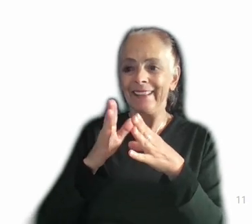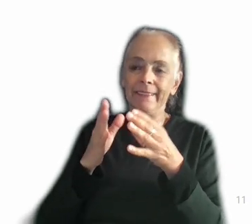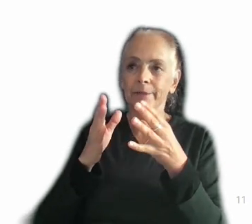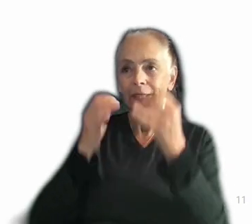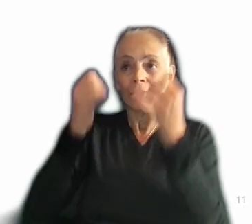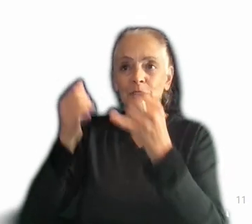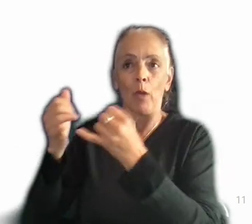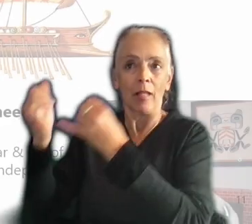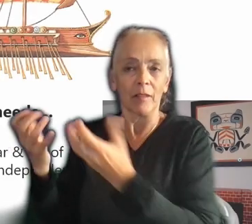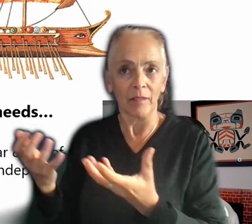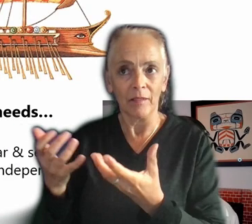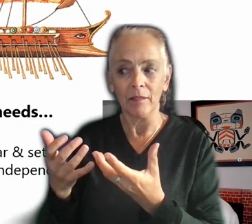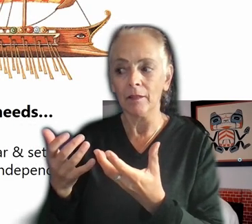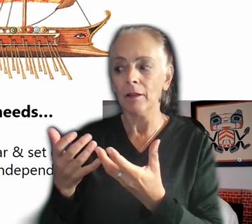sometimes.